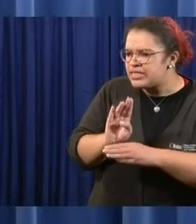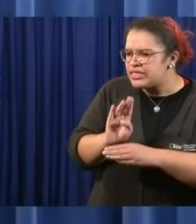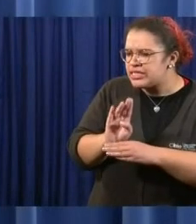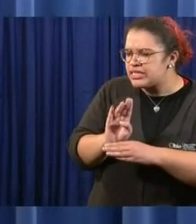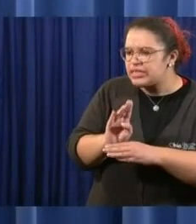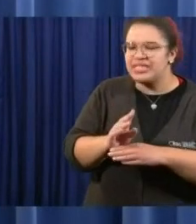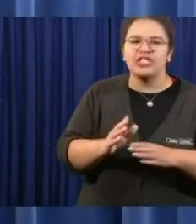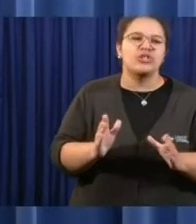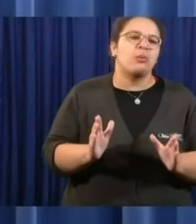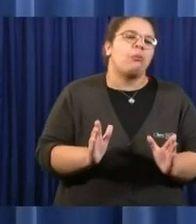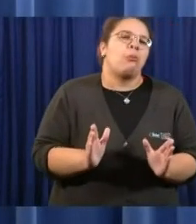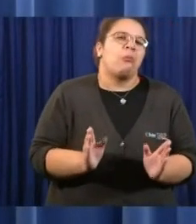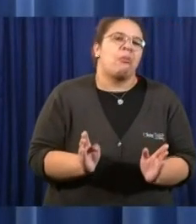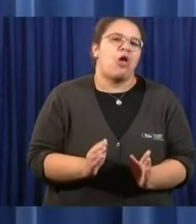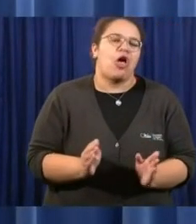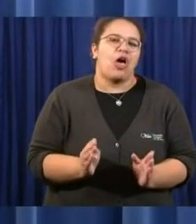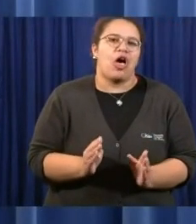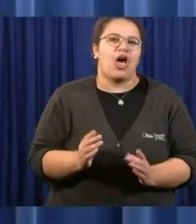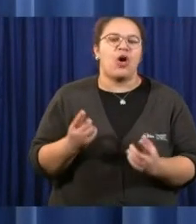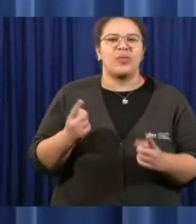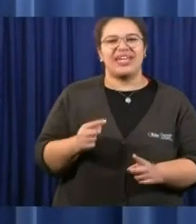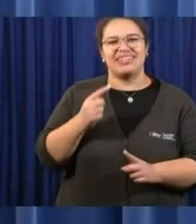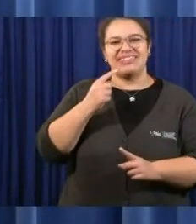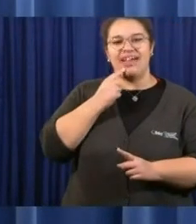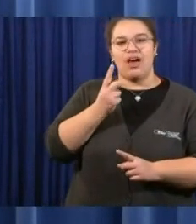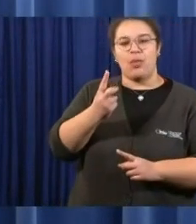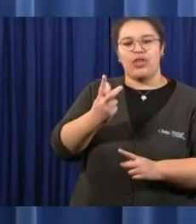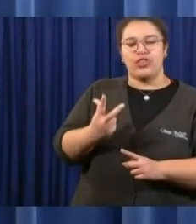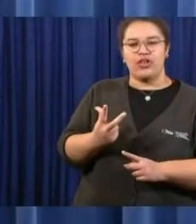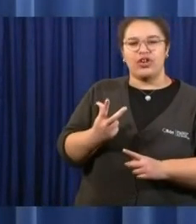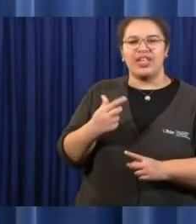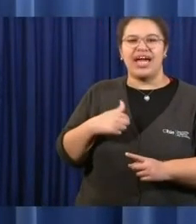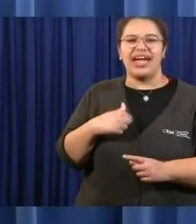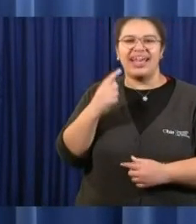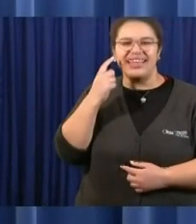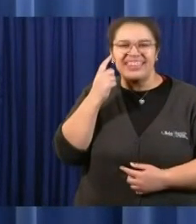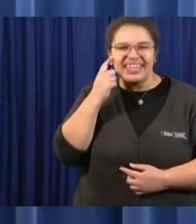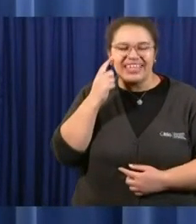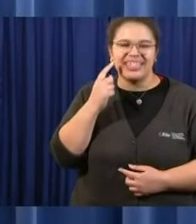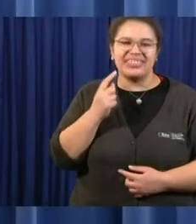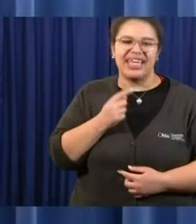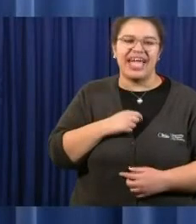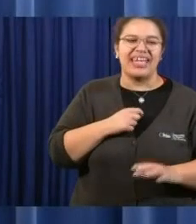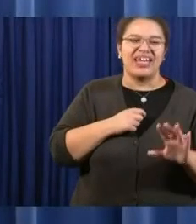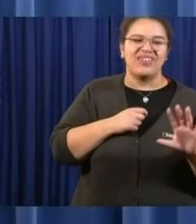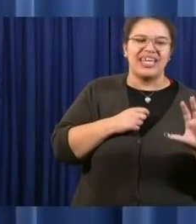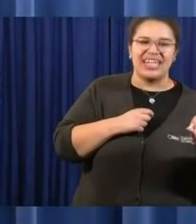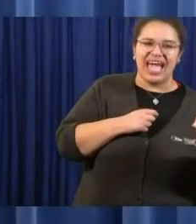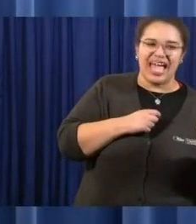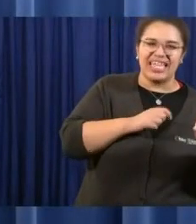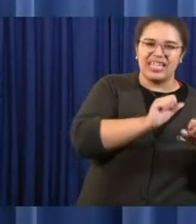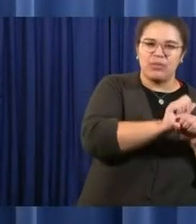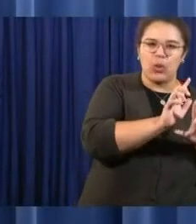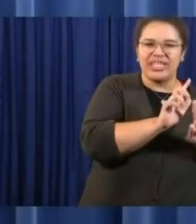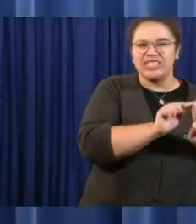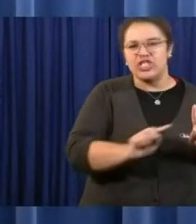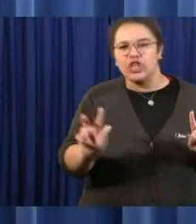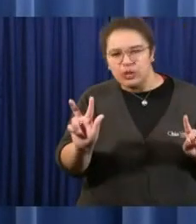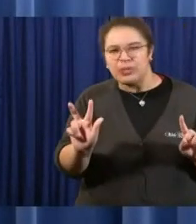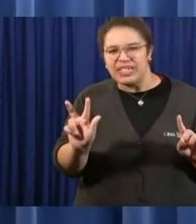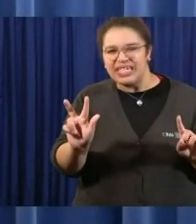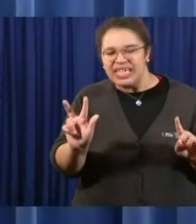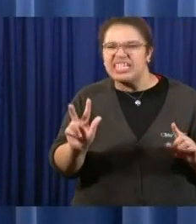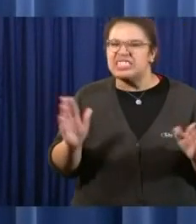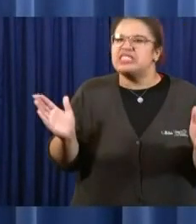It's small. When I say a third, I think it's three and nine employees. I don't know exactly what type, though. I'm assuming it's a